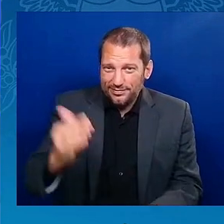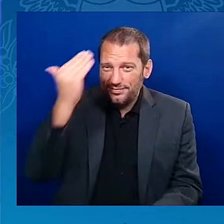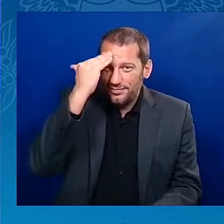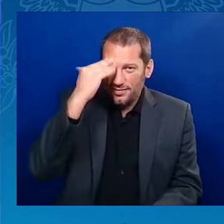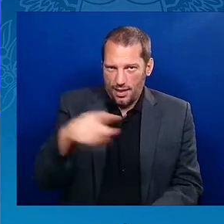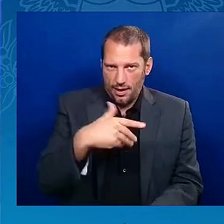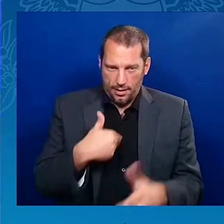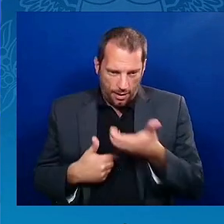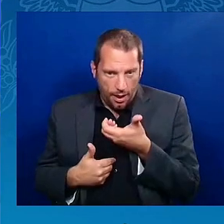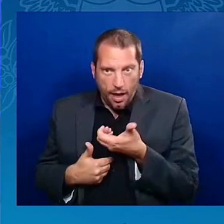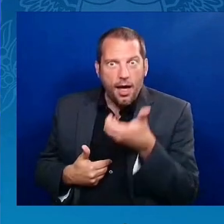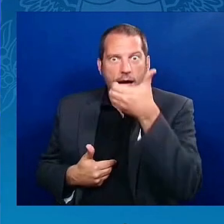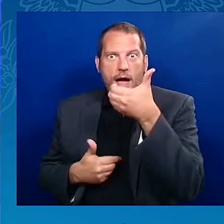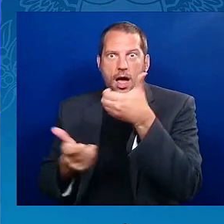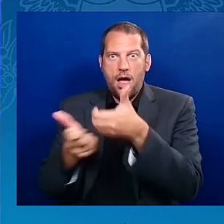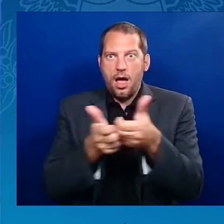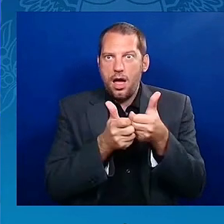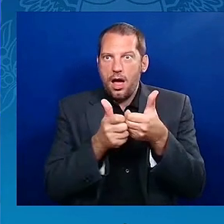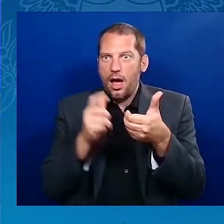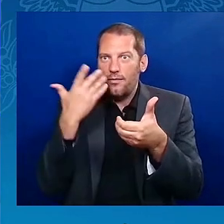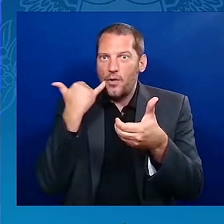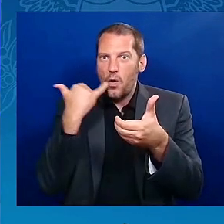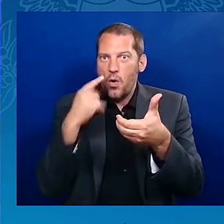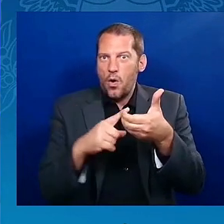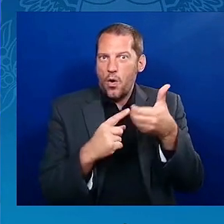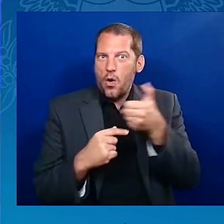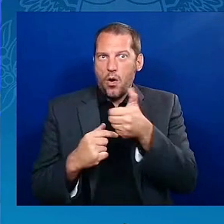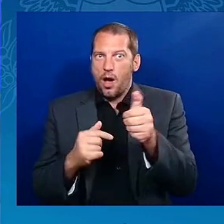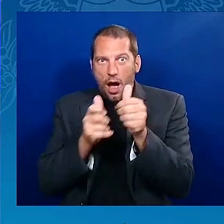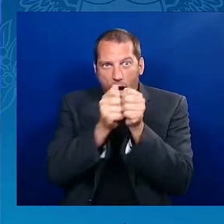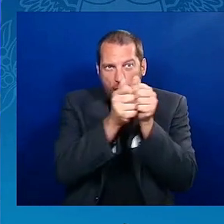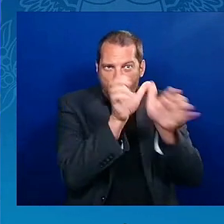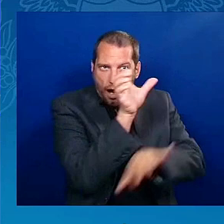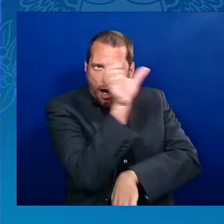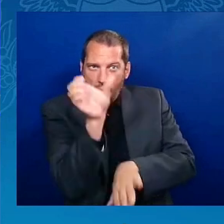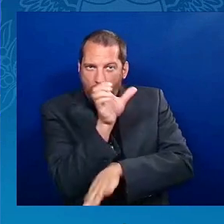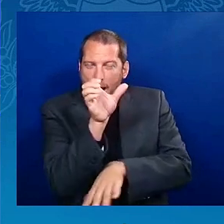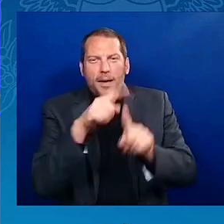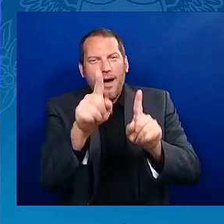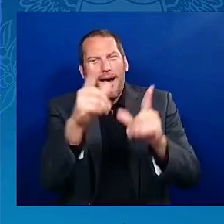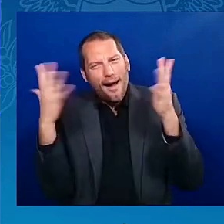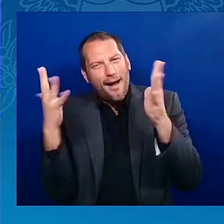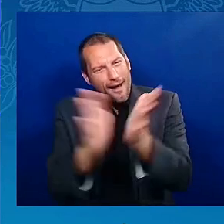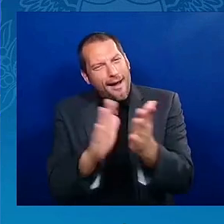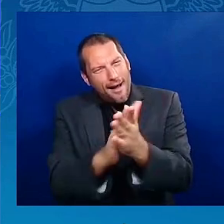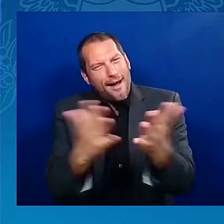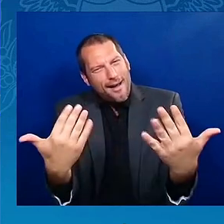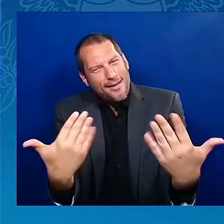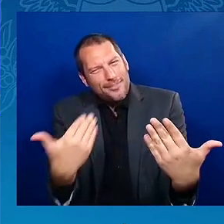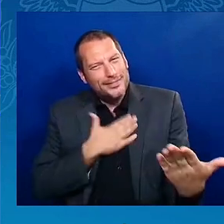but a round of applause would be very much appreciated. Thank you very much.